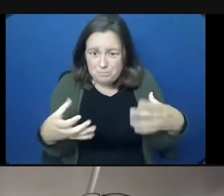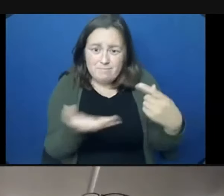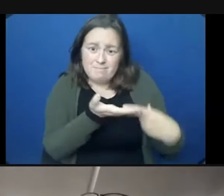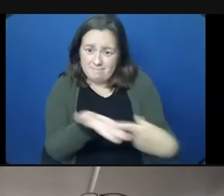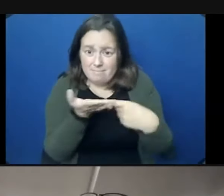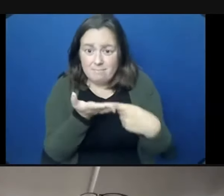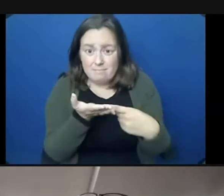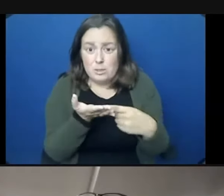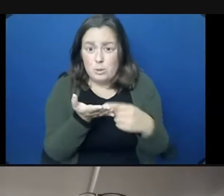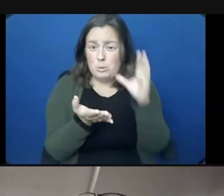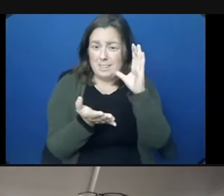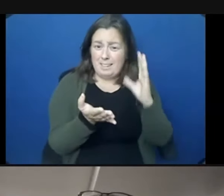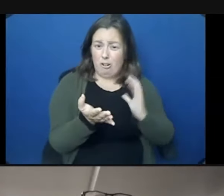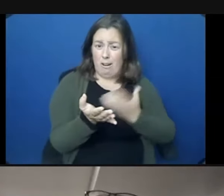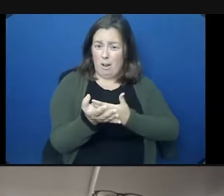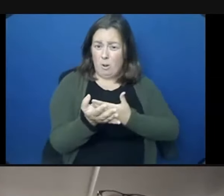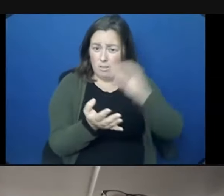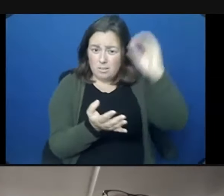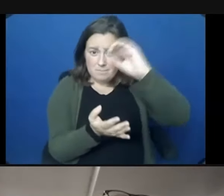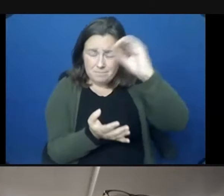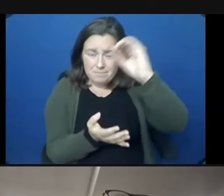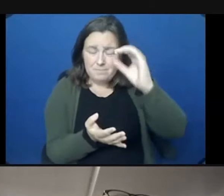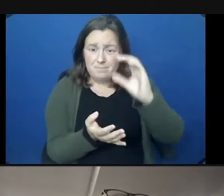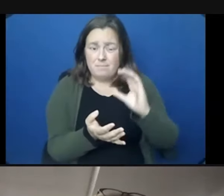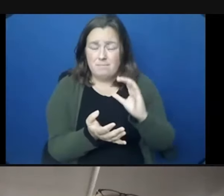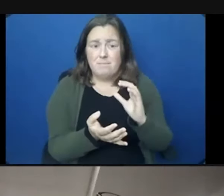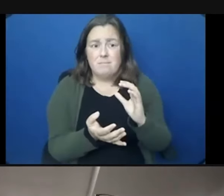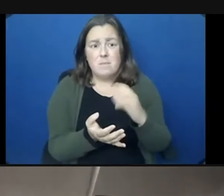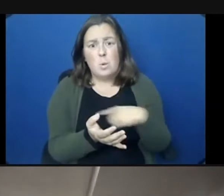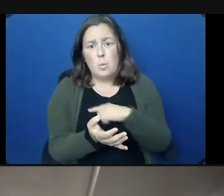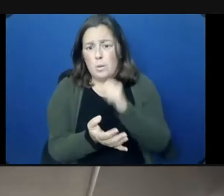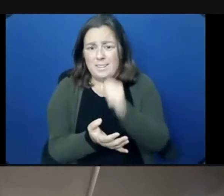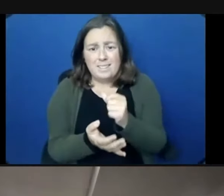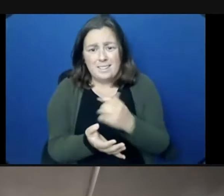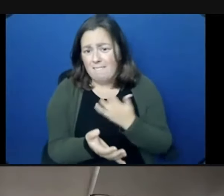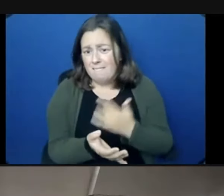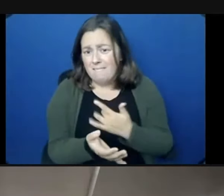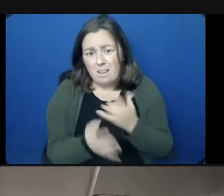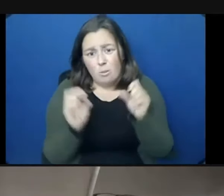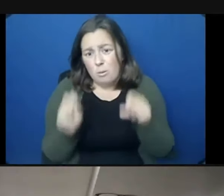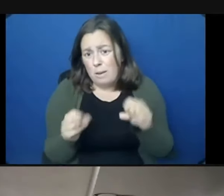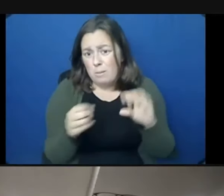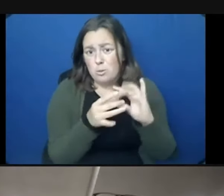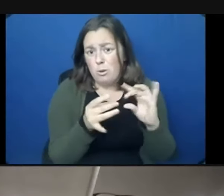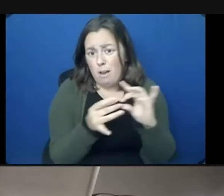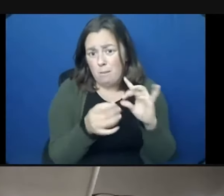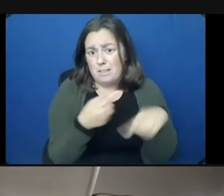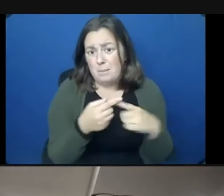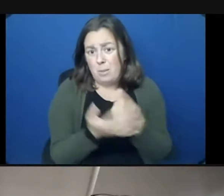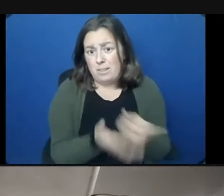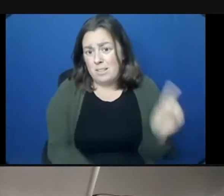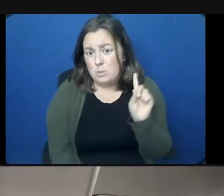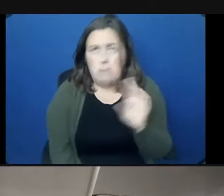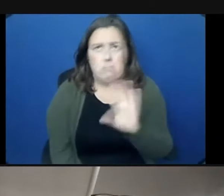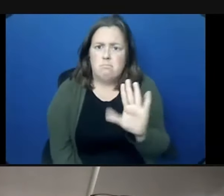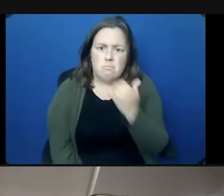and just that understanding that we didn't feel that we were able to comment about this last week,